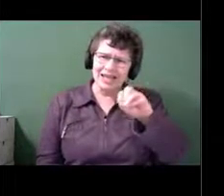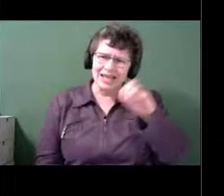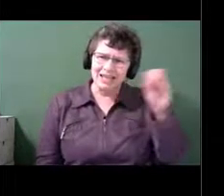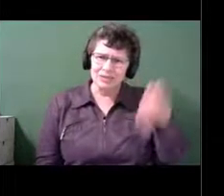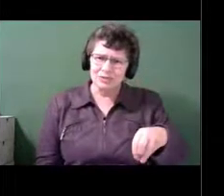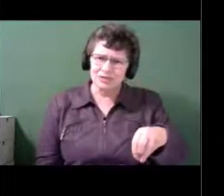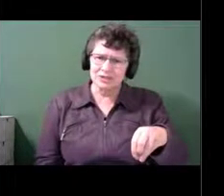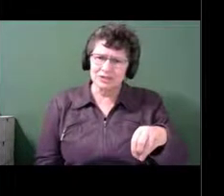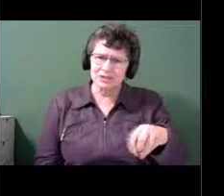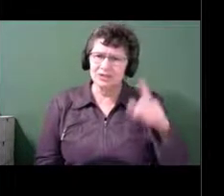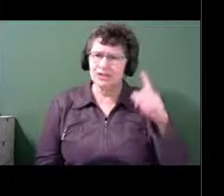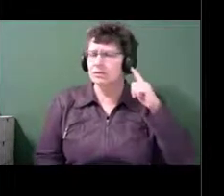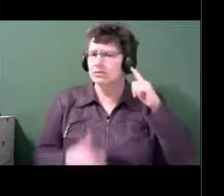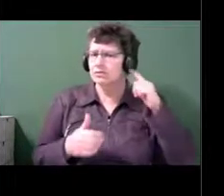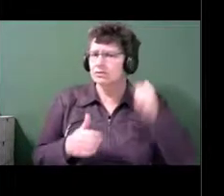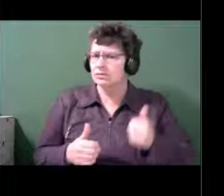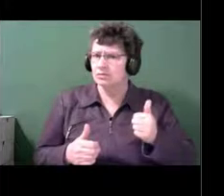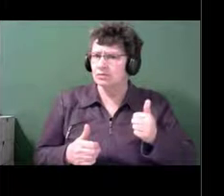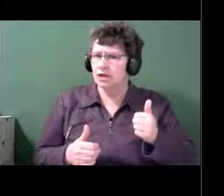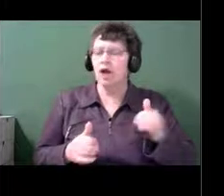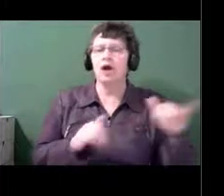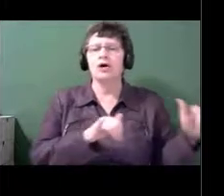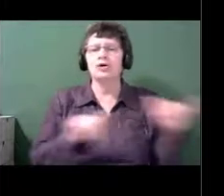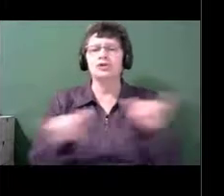other chronic health condition.